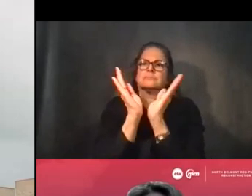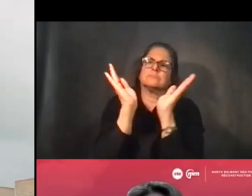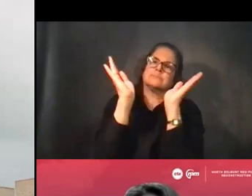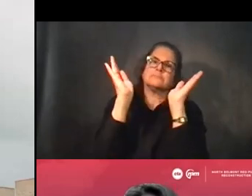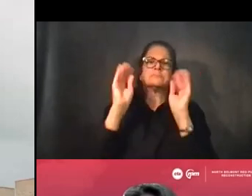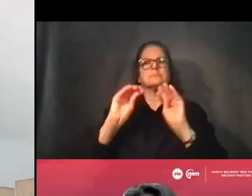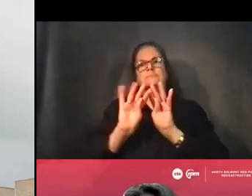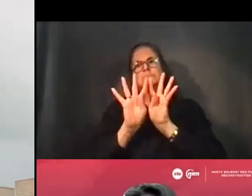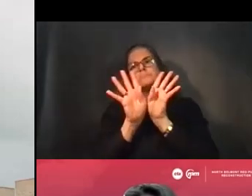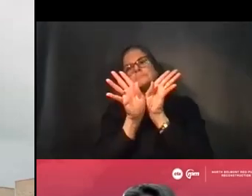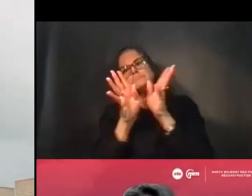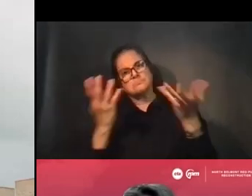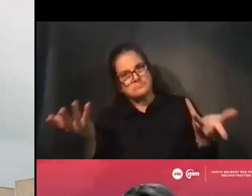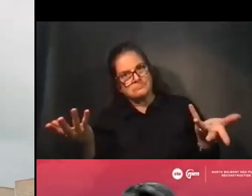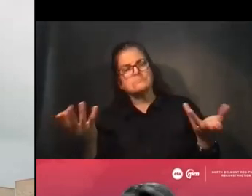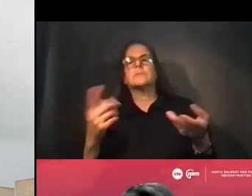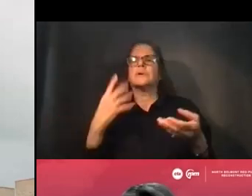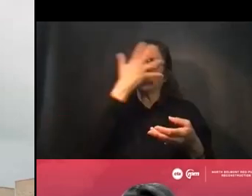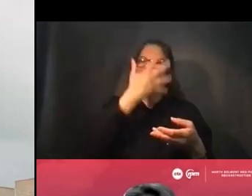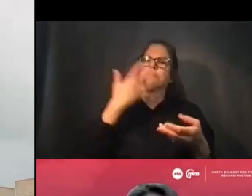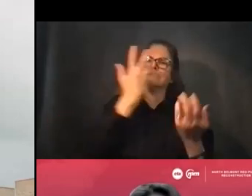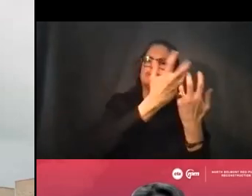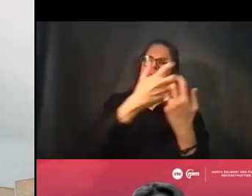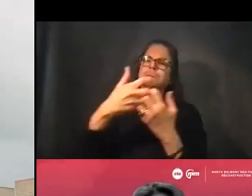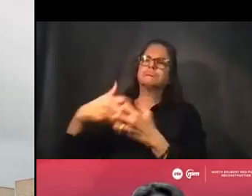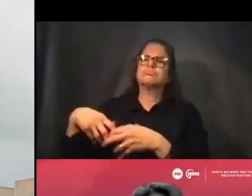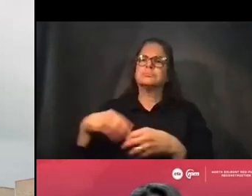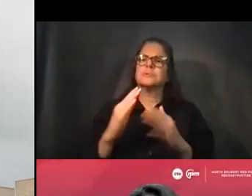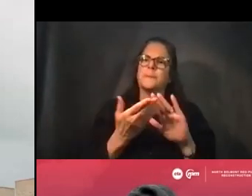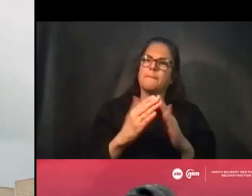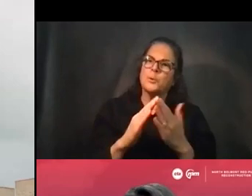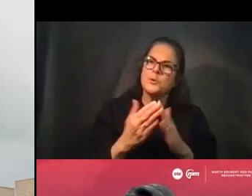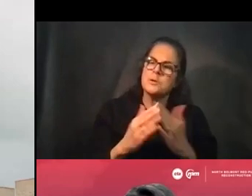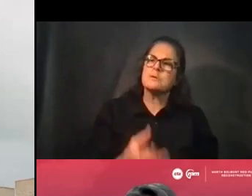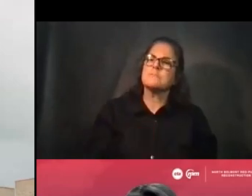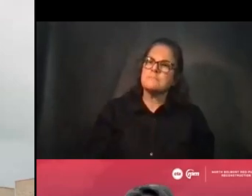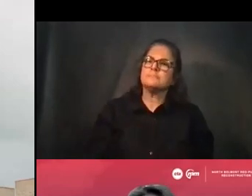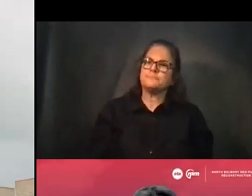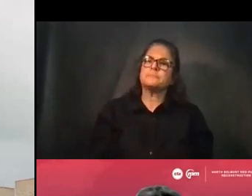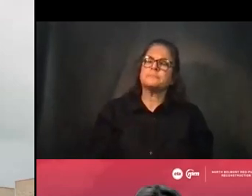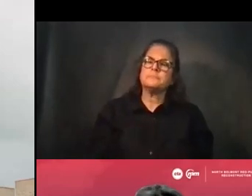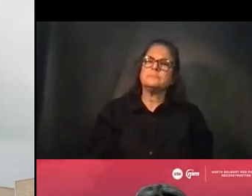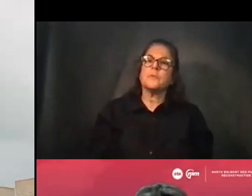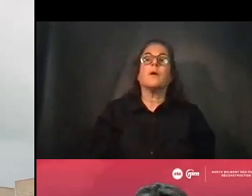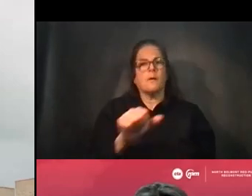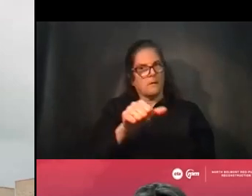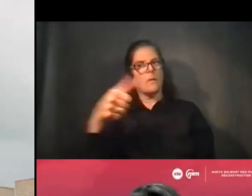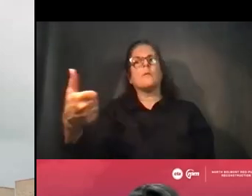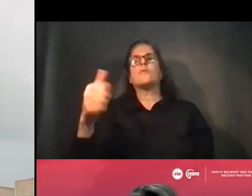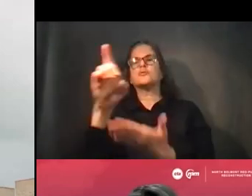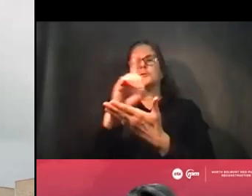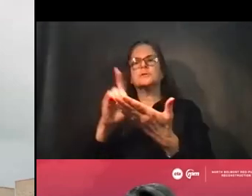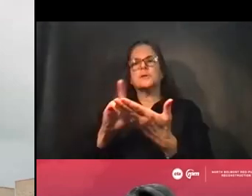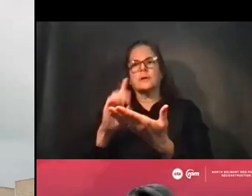That's just one of the major elements that we took into an account as we designed the project. And there will be other elements to this project